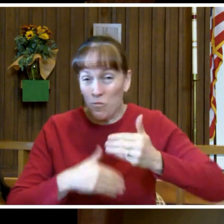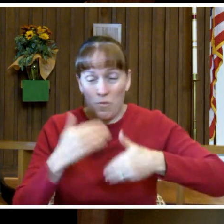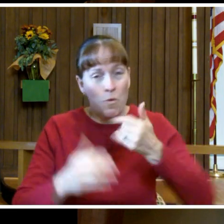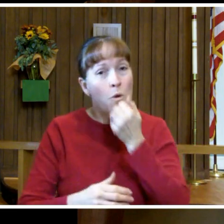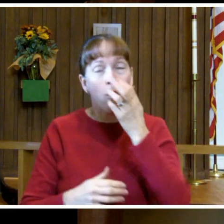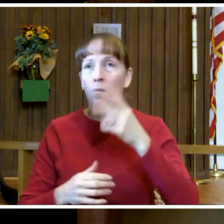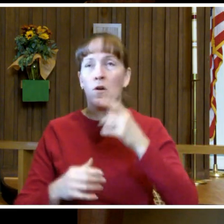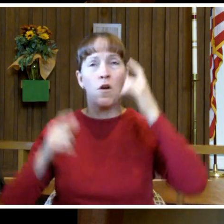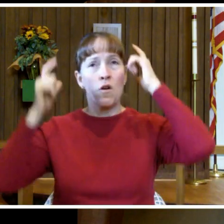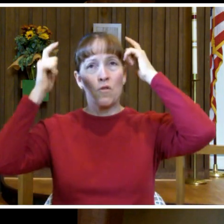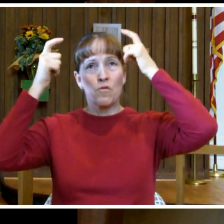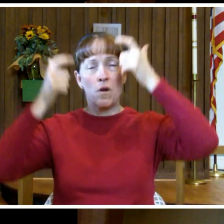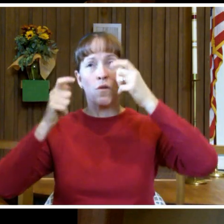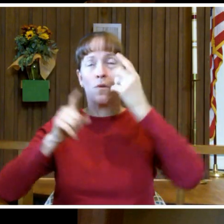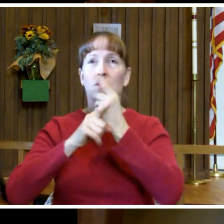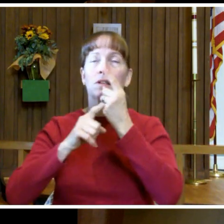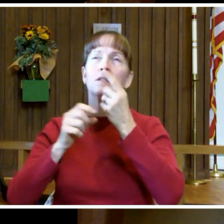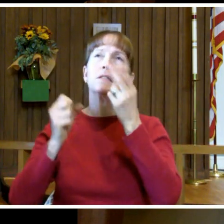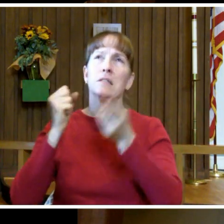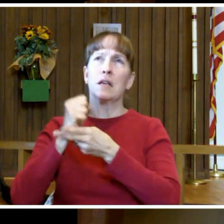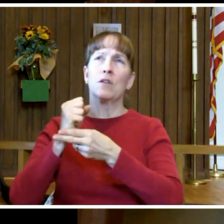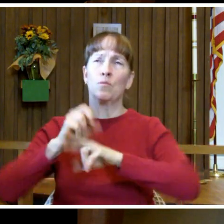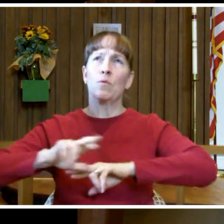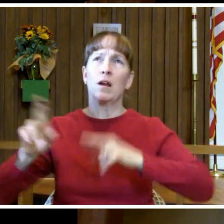crown of righteousness is reserved for me.